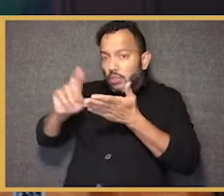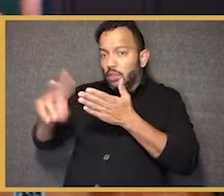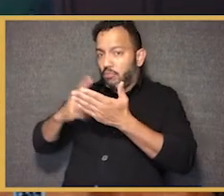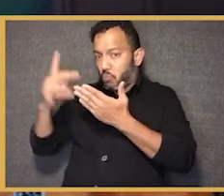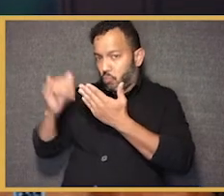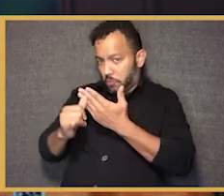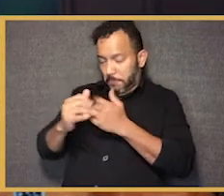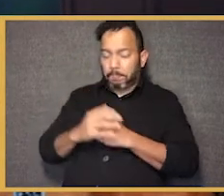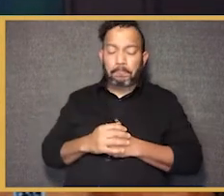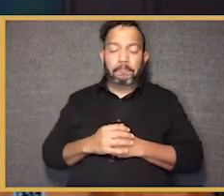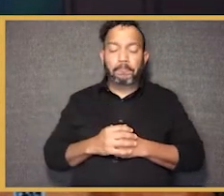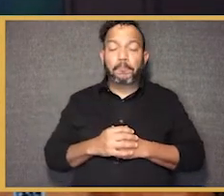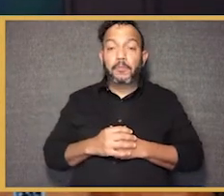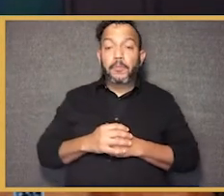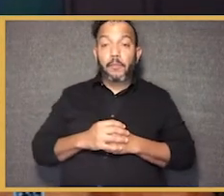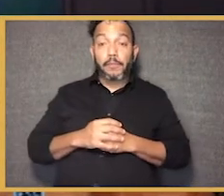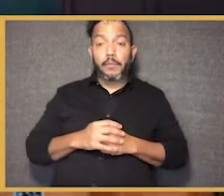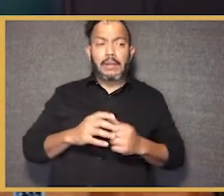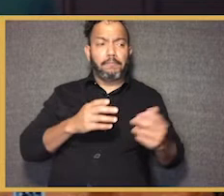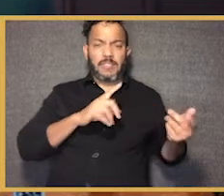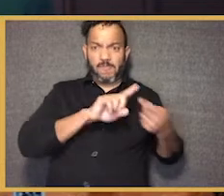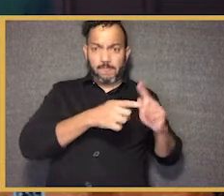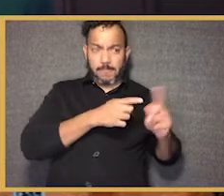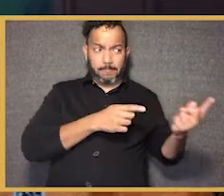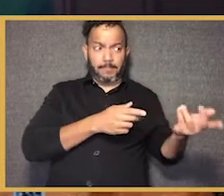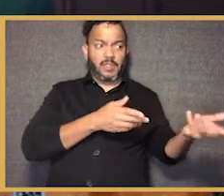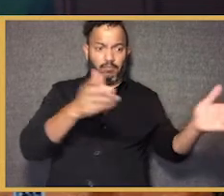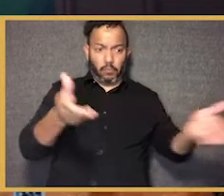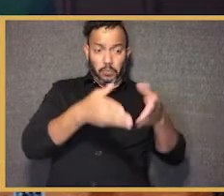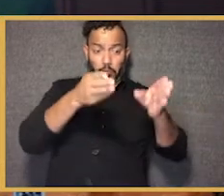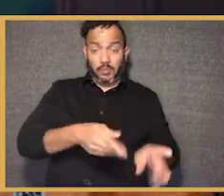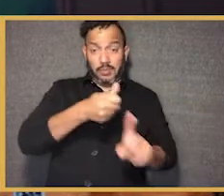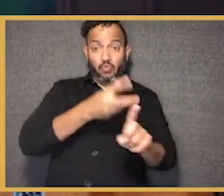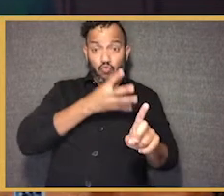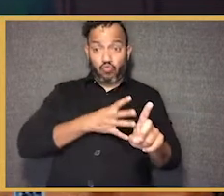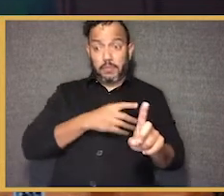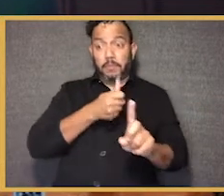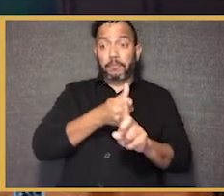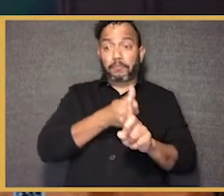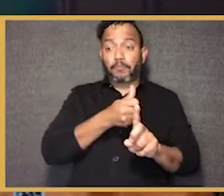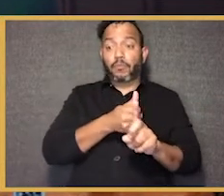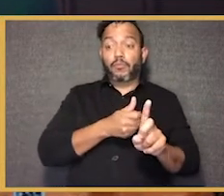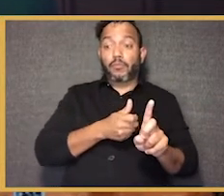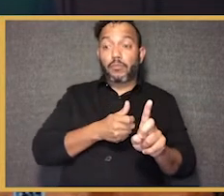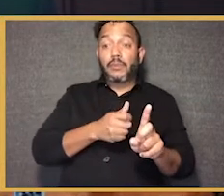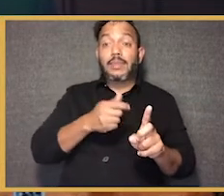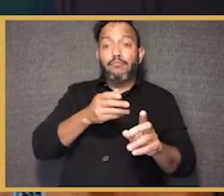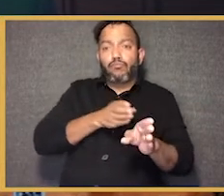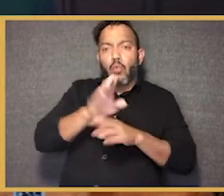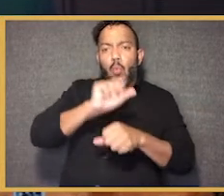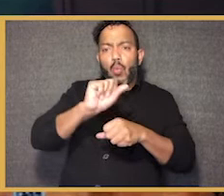research project. And through a friend got connected with a woman who